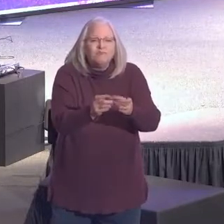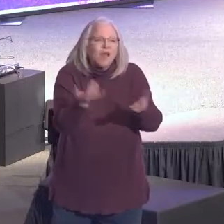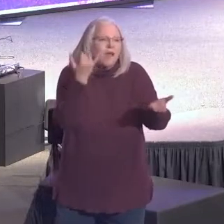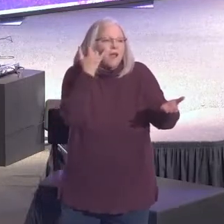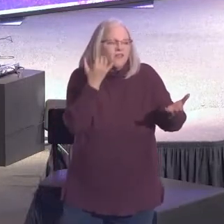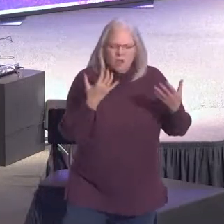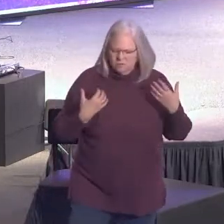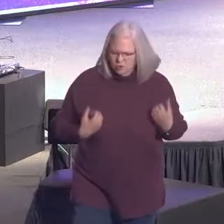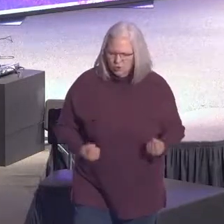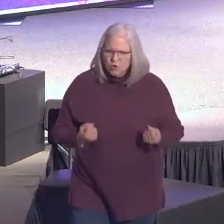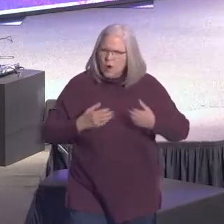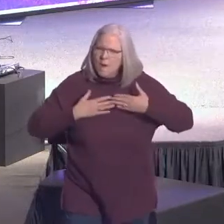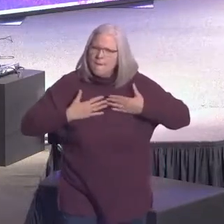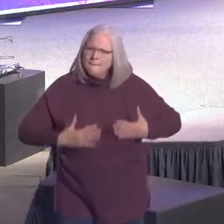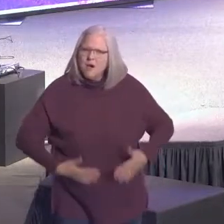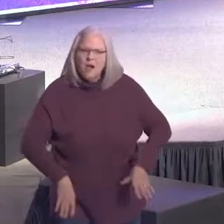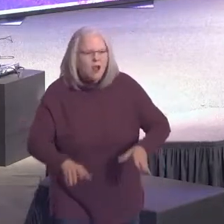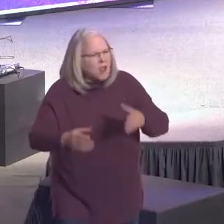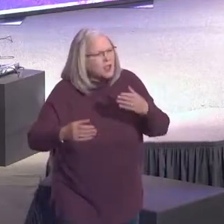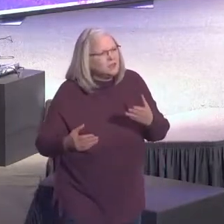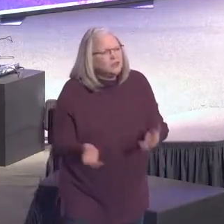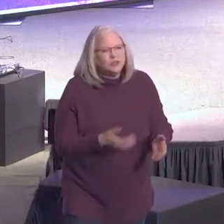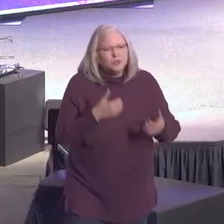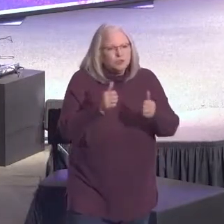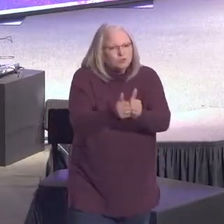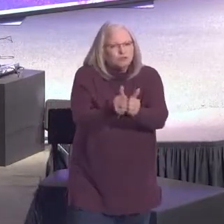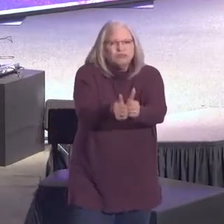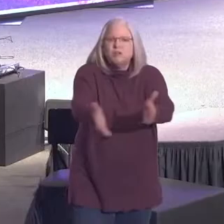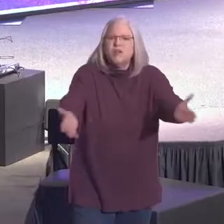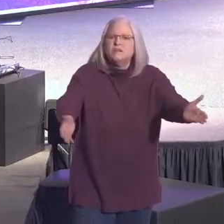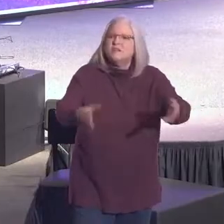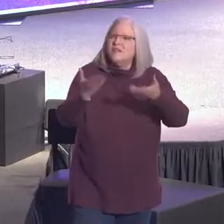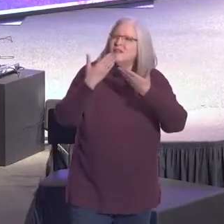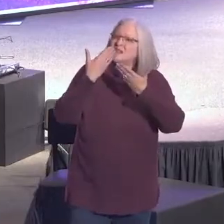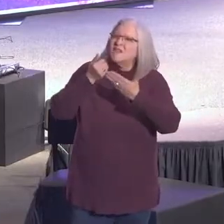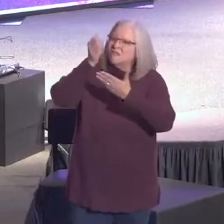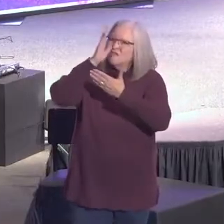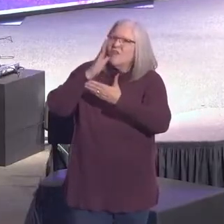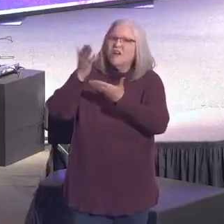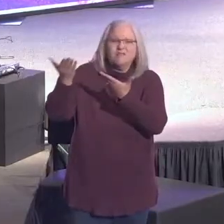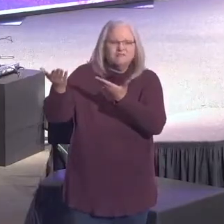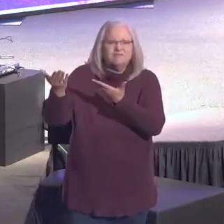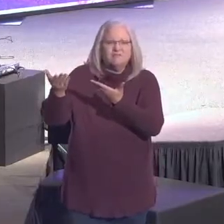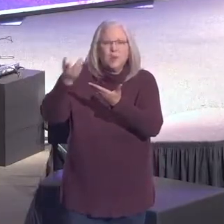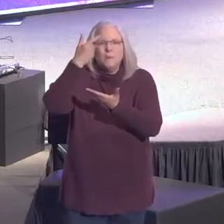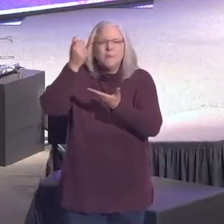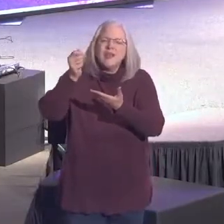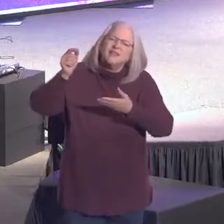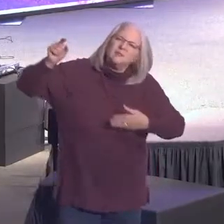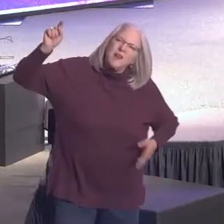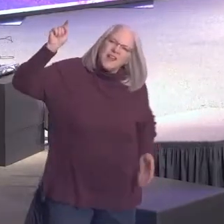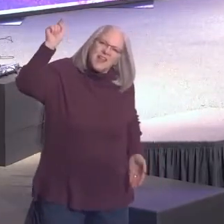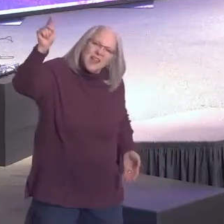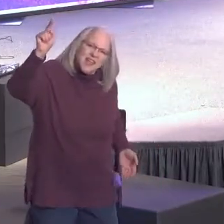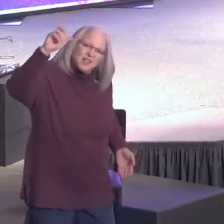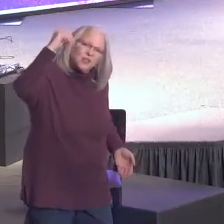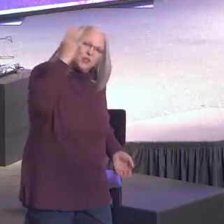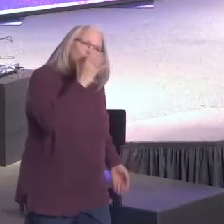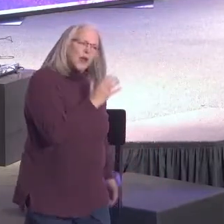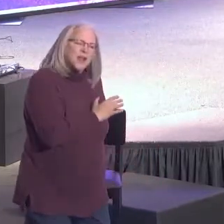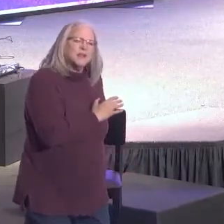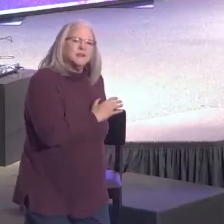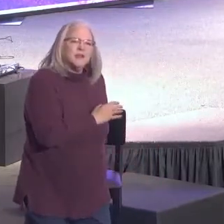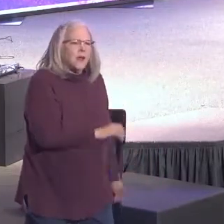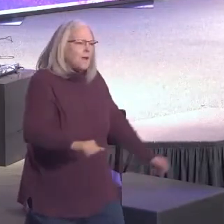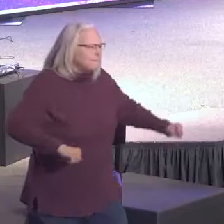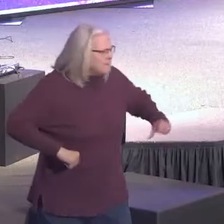body and you're athletic, give God thanks for that because it is by His grace. Listen,